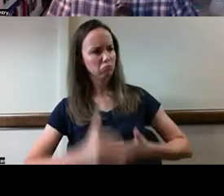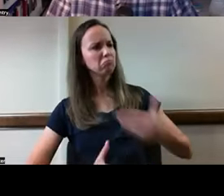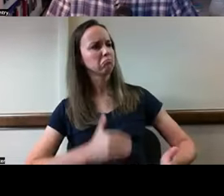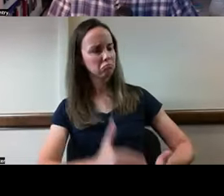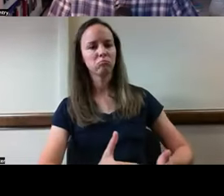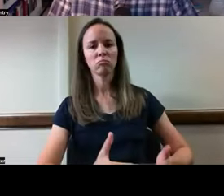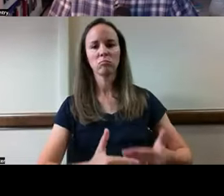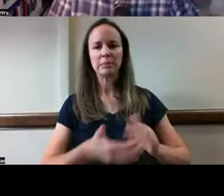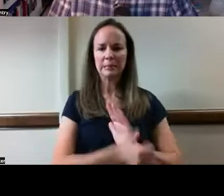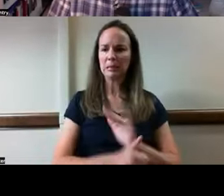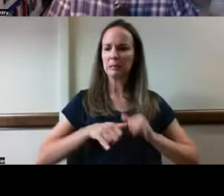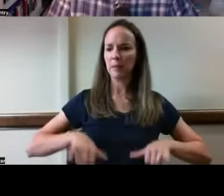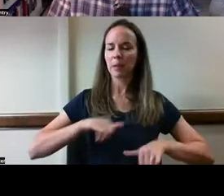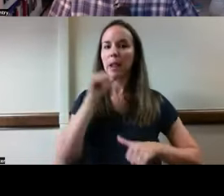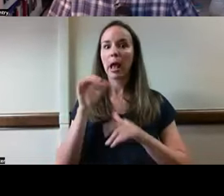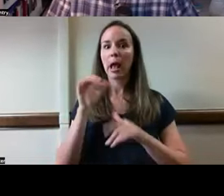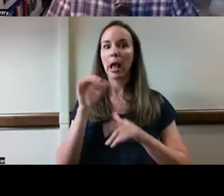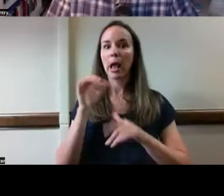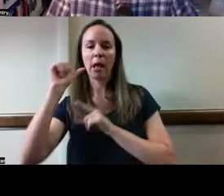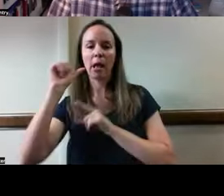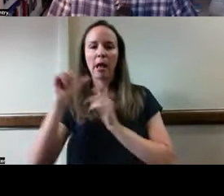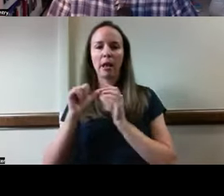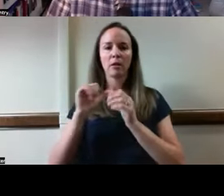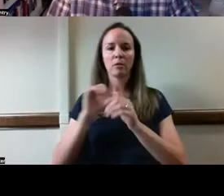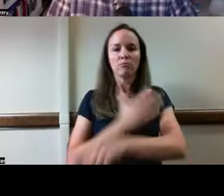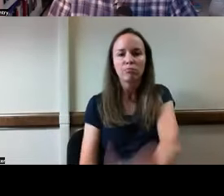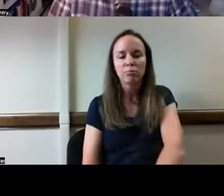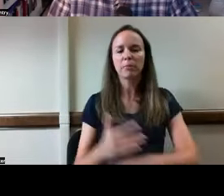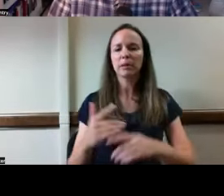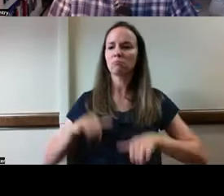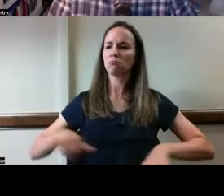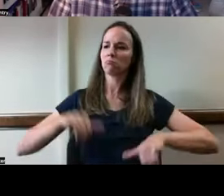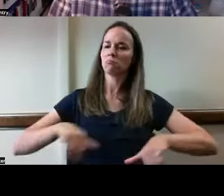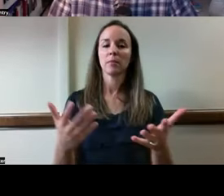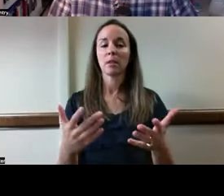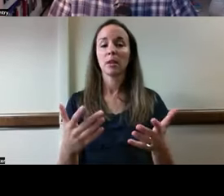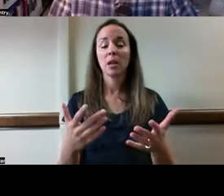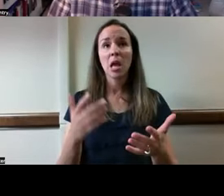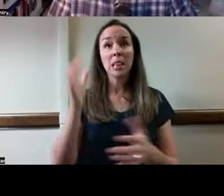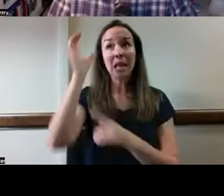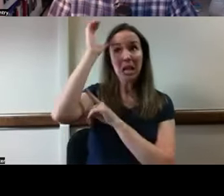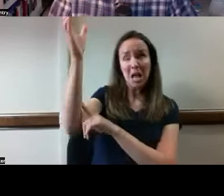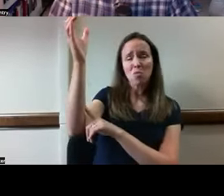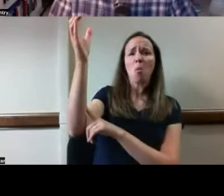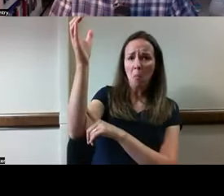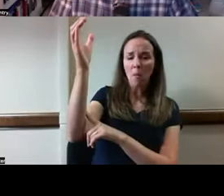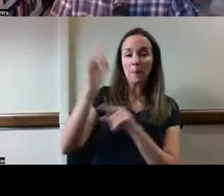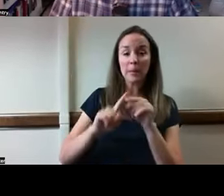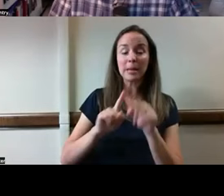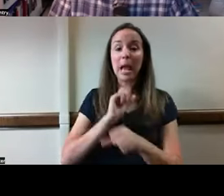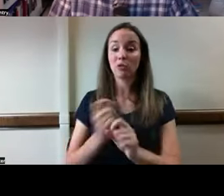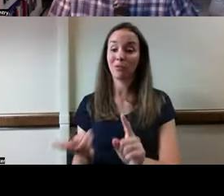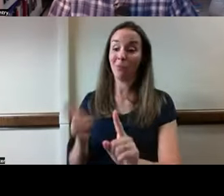ordinary skill. It's a simple concept to grasp but in practice it can get a little difficult to carry out.